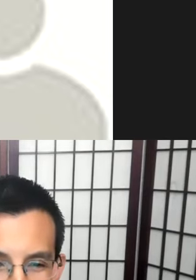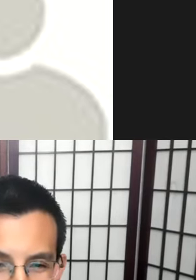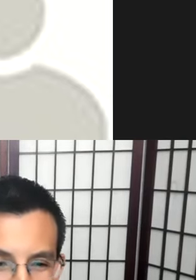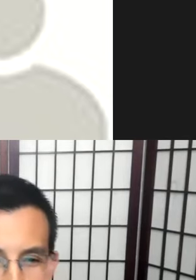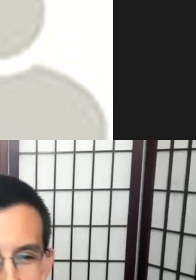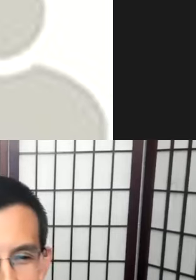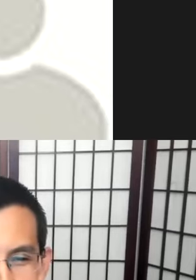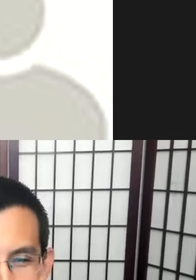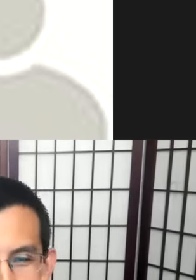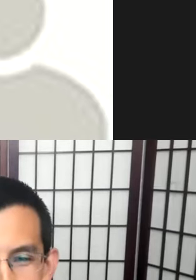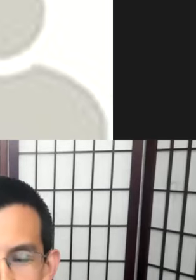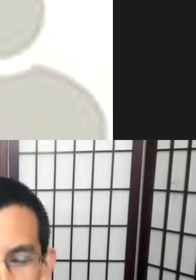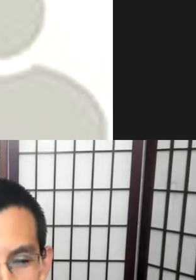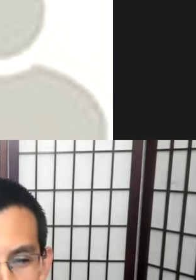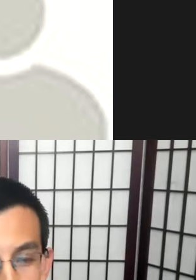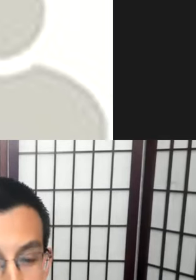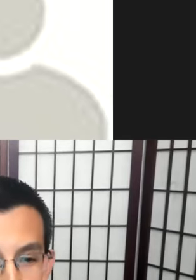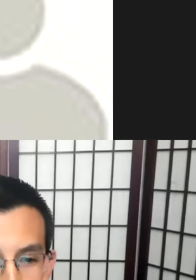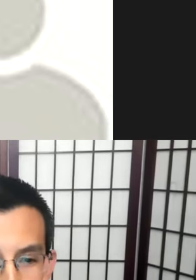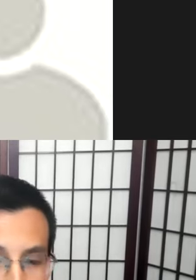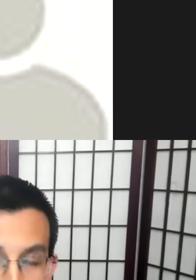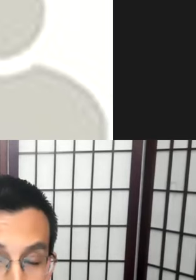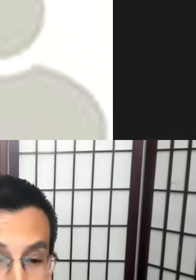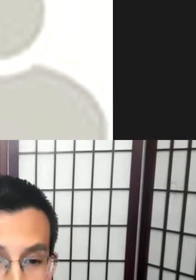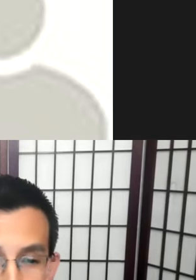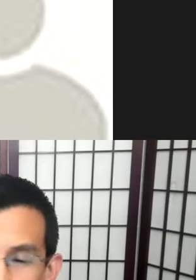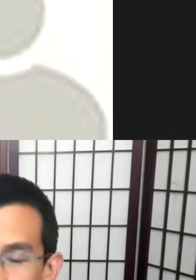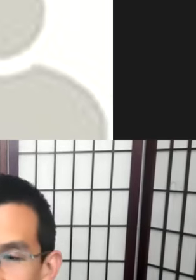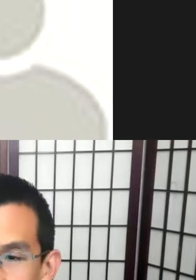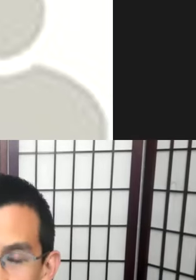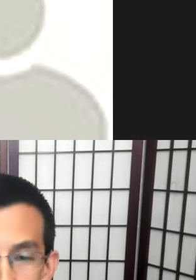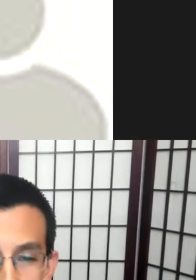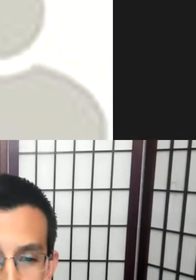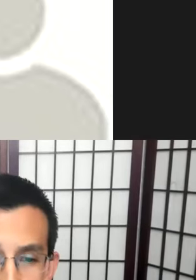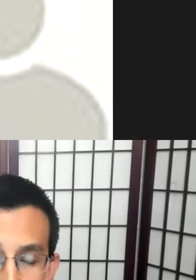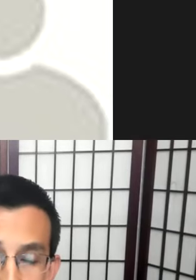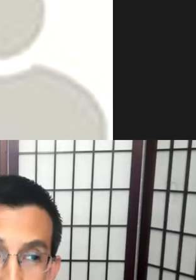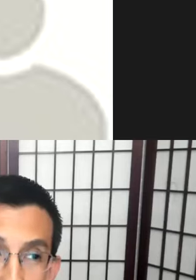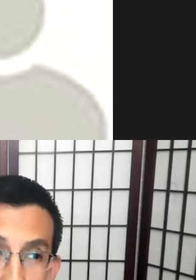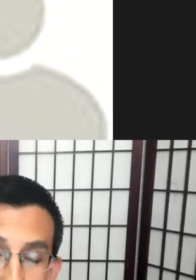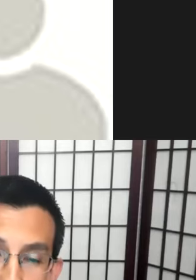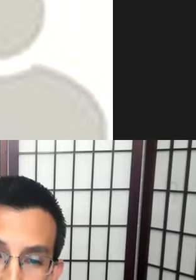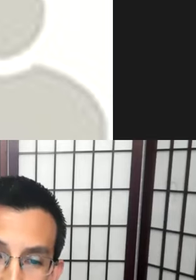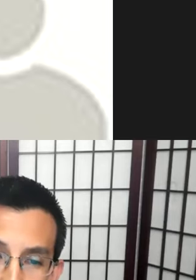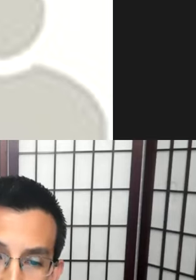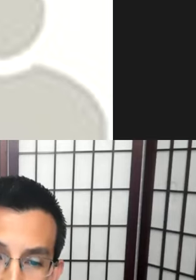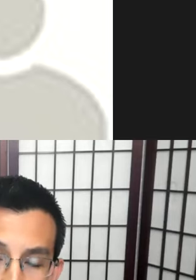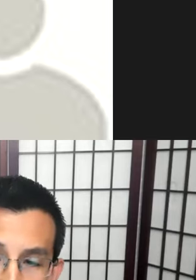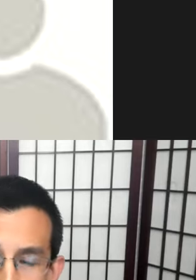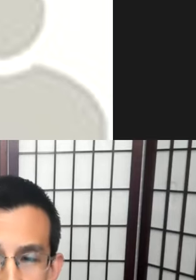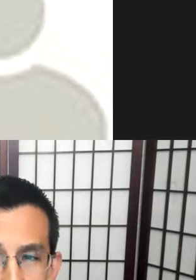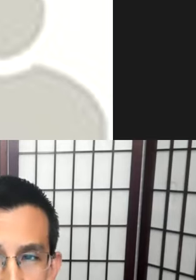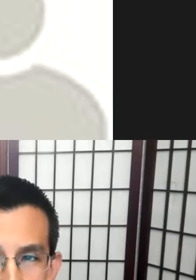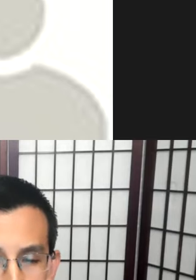where I'm able to call the shots in a way that may not be true for others. And of course, it does vary from one institution to the next. Certainly, it varies across